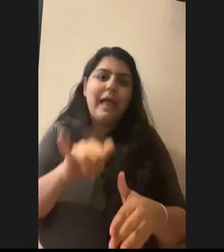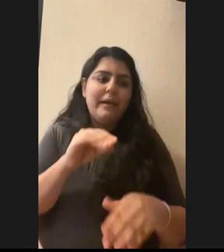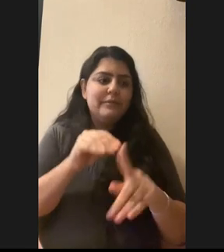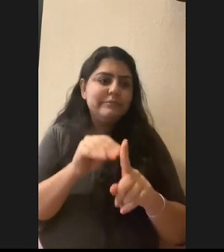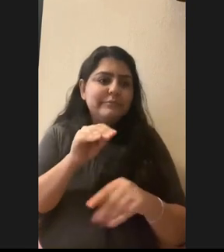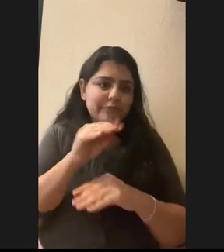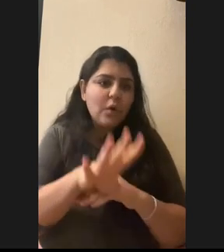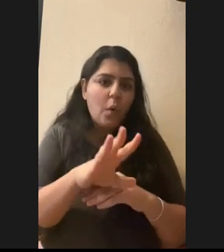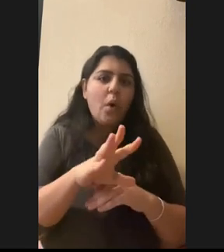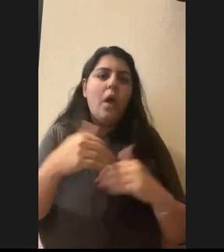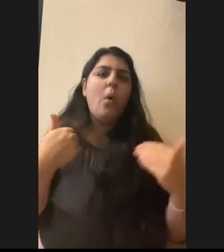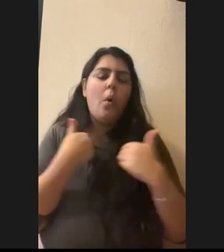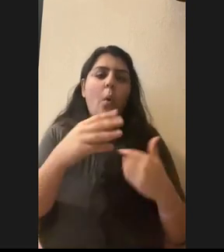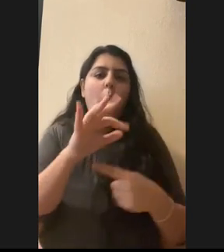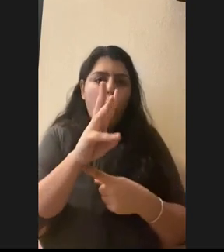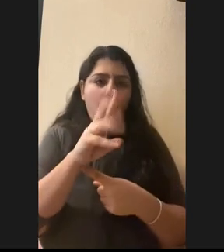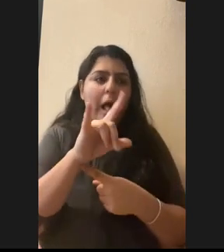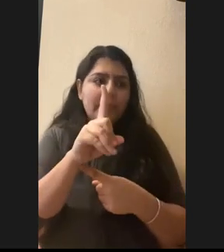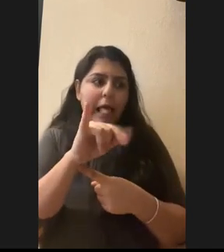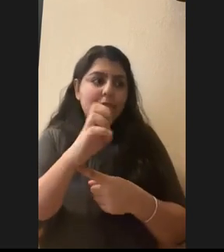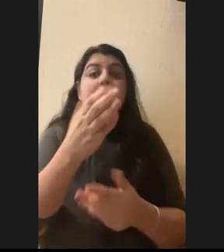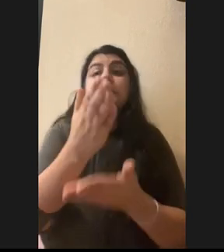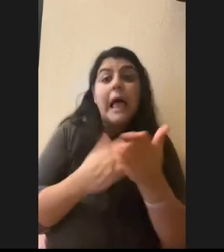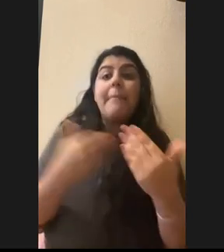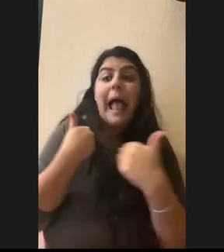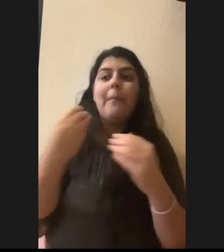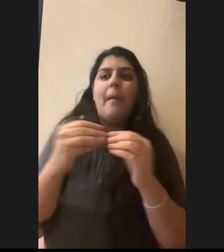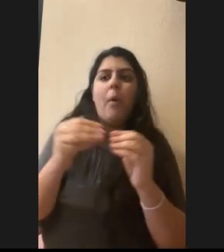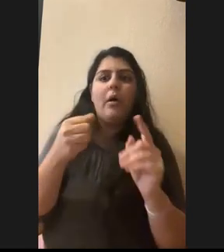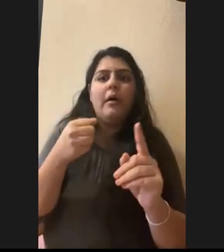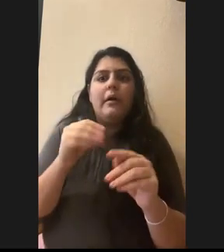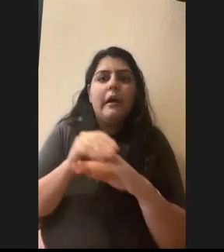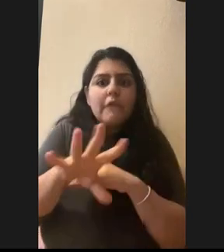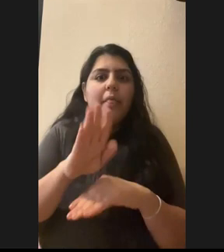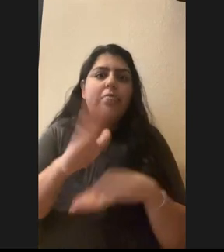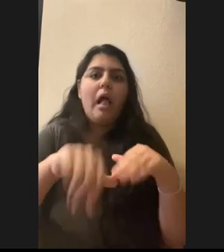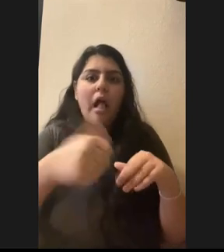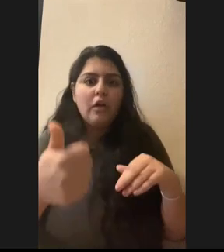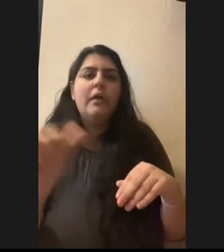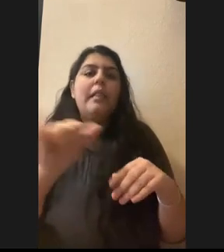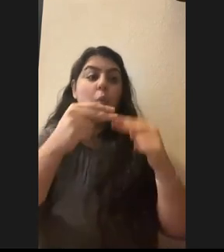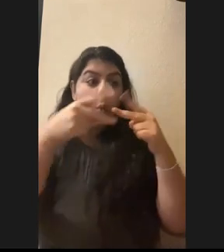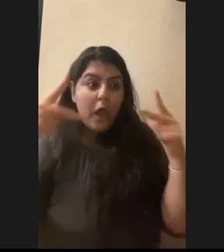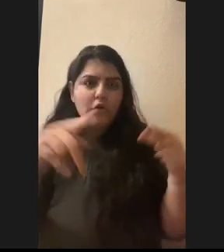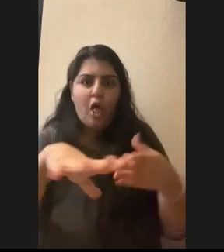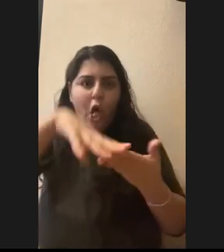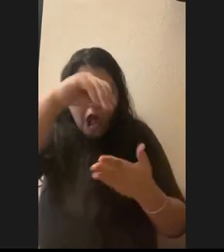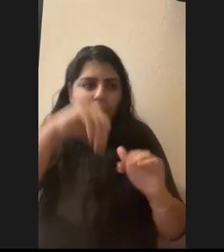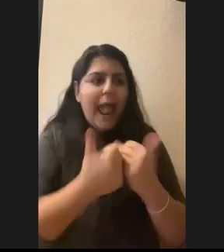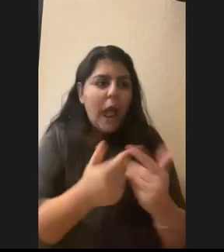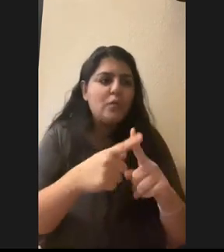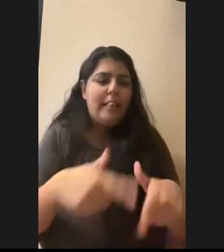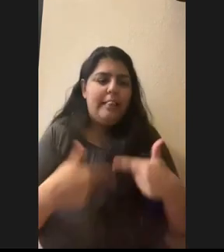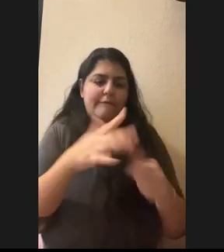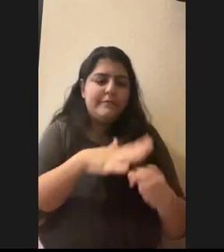some animals are more affected than others. So we know raccoons aren't as affected or they learn how to live around